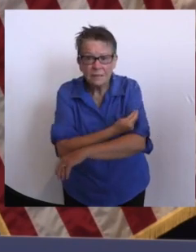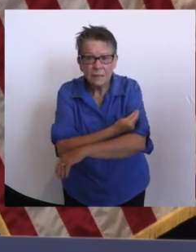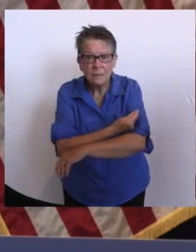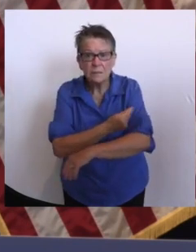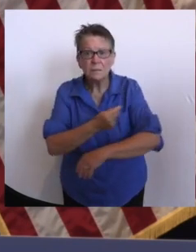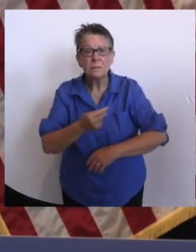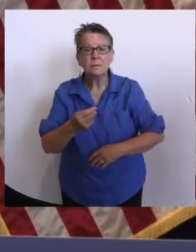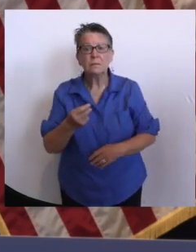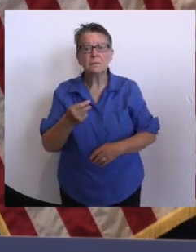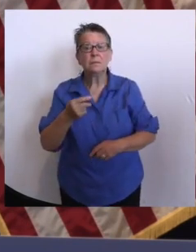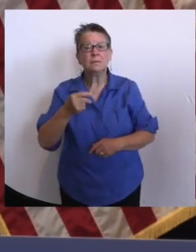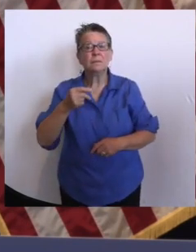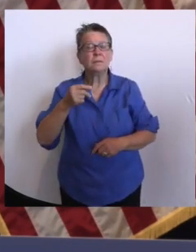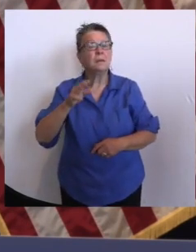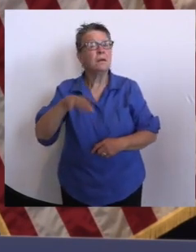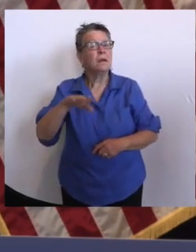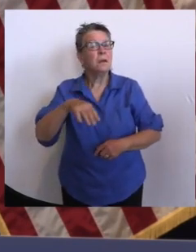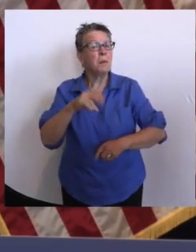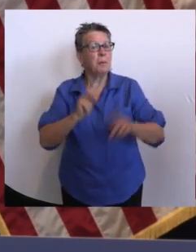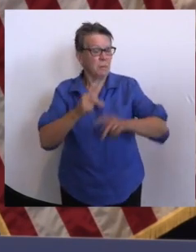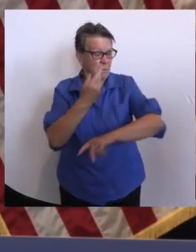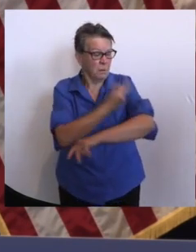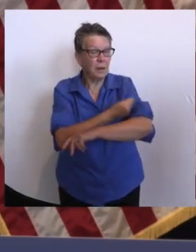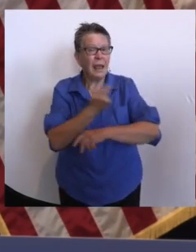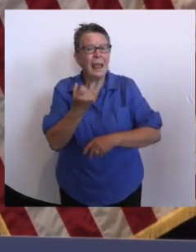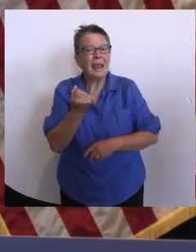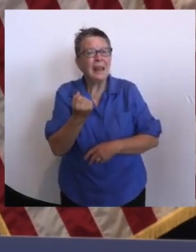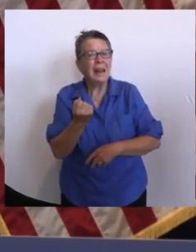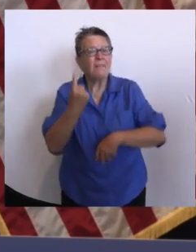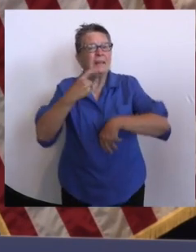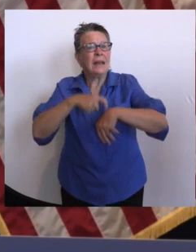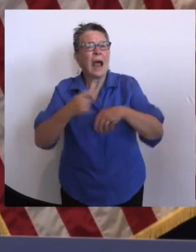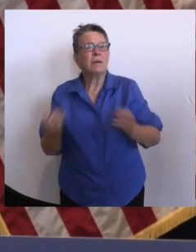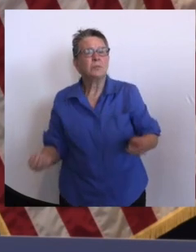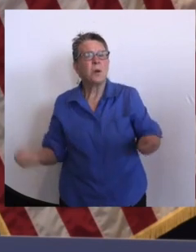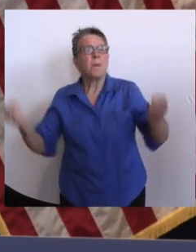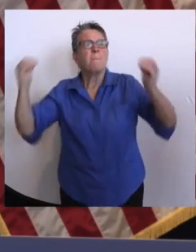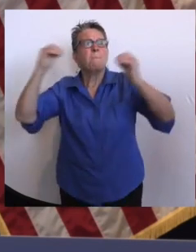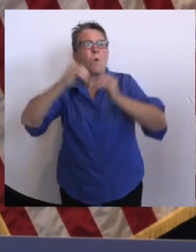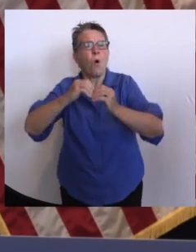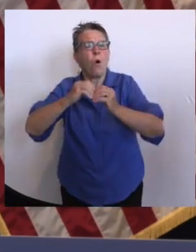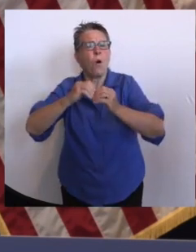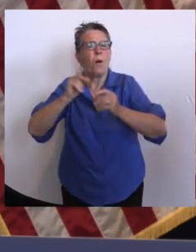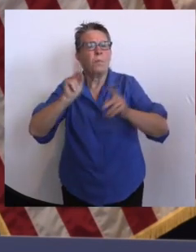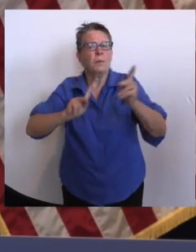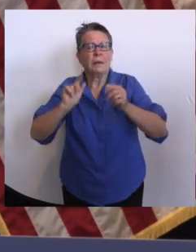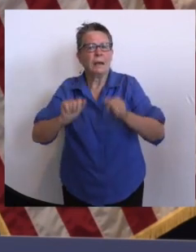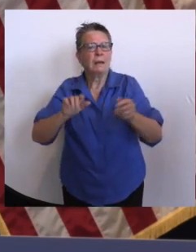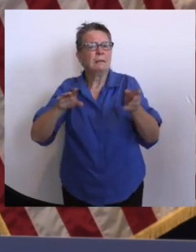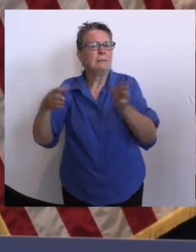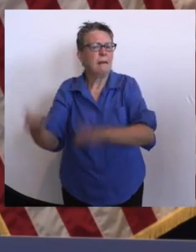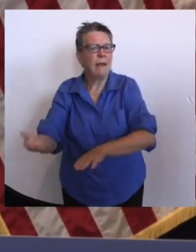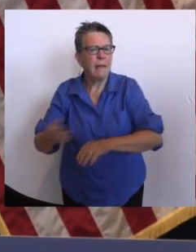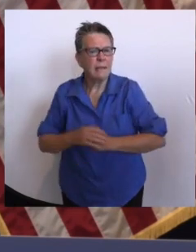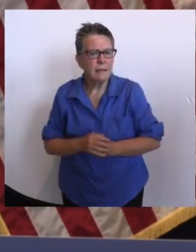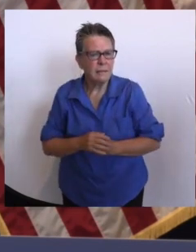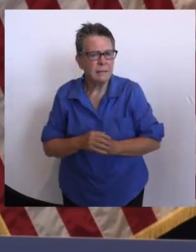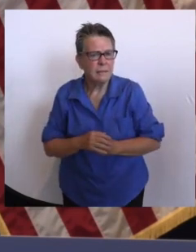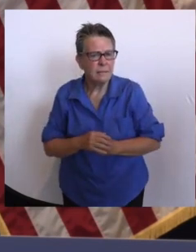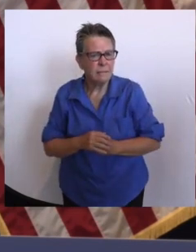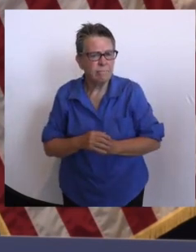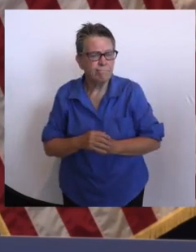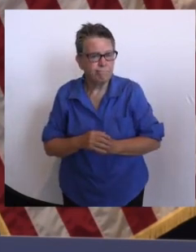The CDC also found that overall vaccine effectiveness against COVID-19 hospitalization was